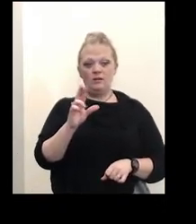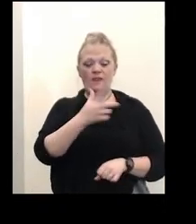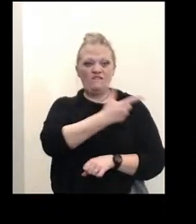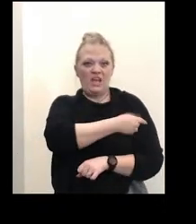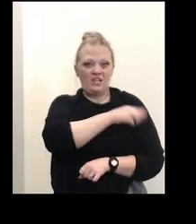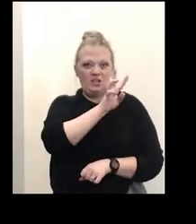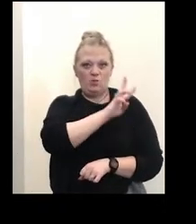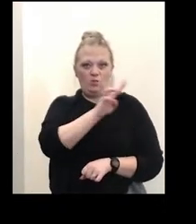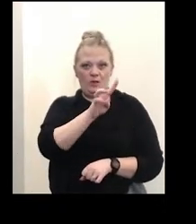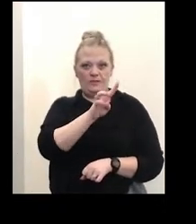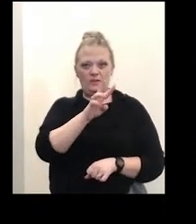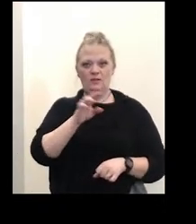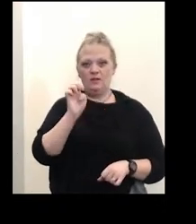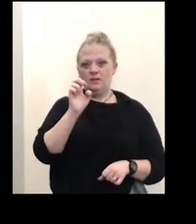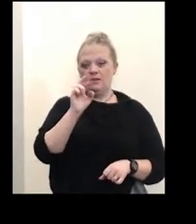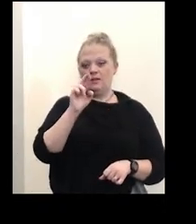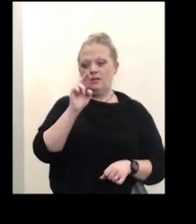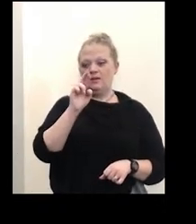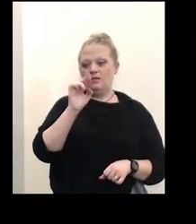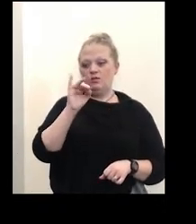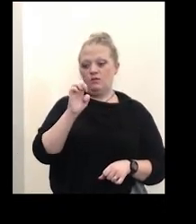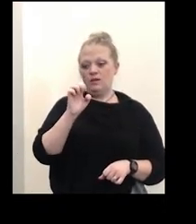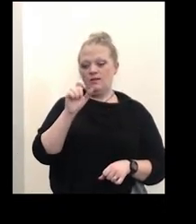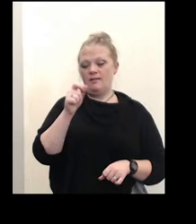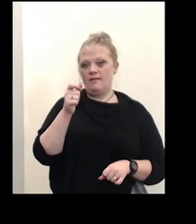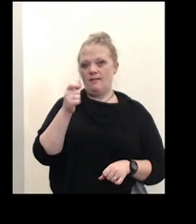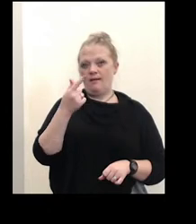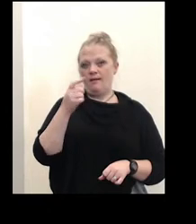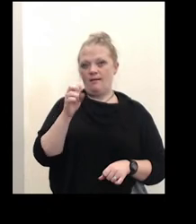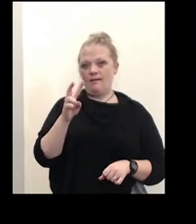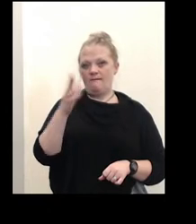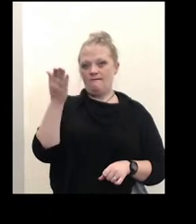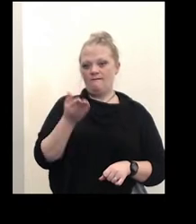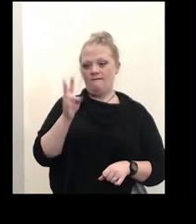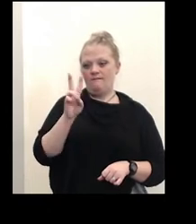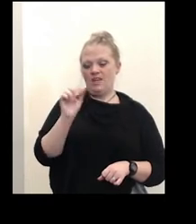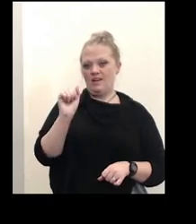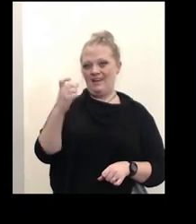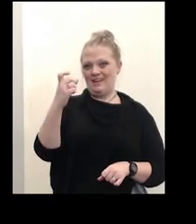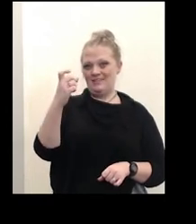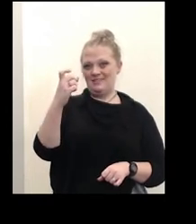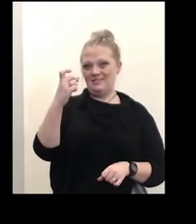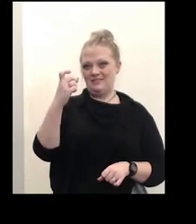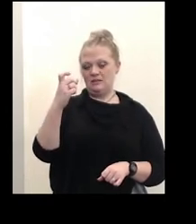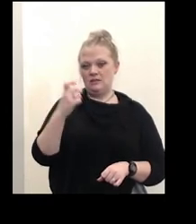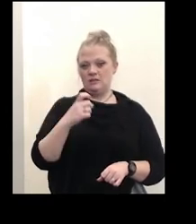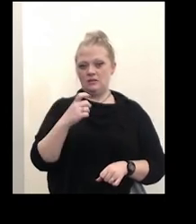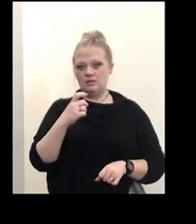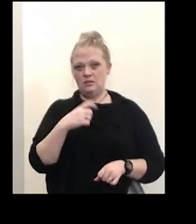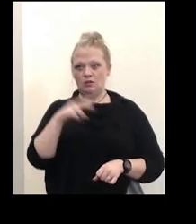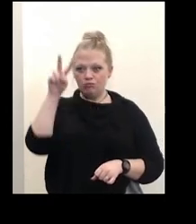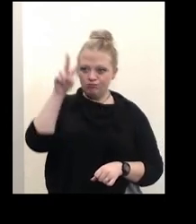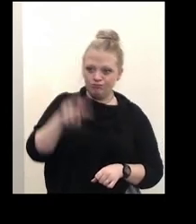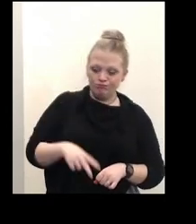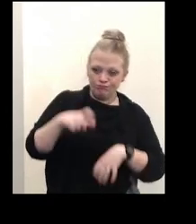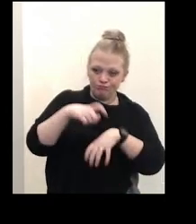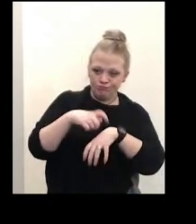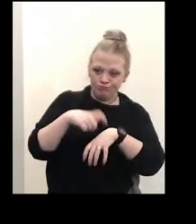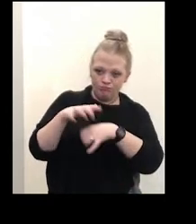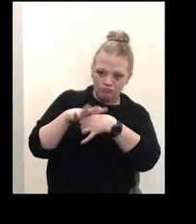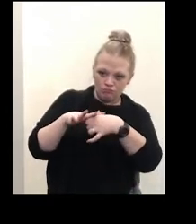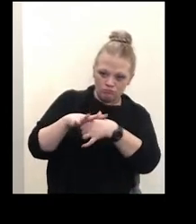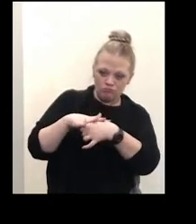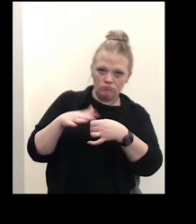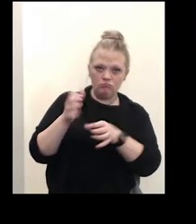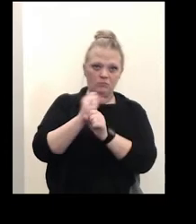at erie.gov slash vax v-a-x and see what time and location is right for you and make your own